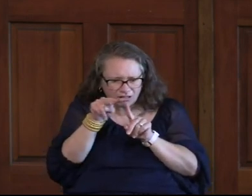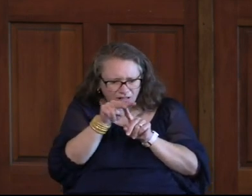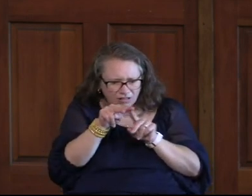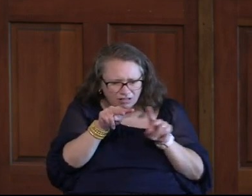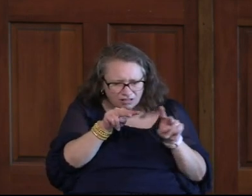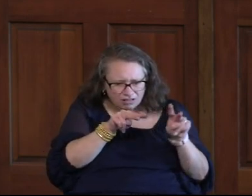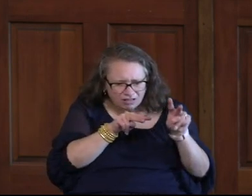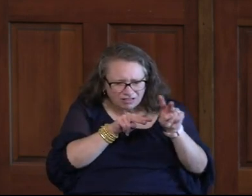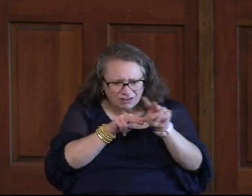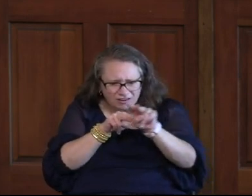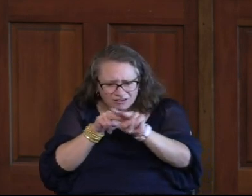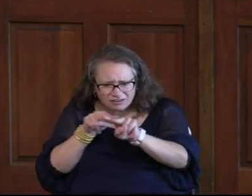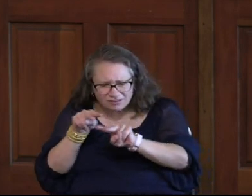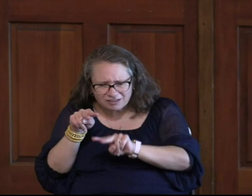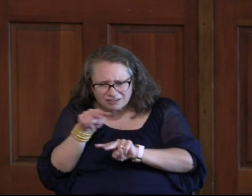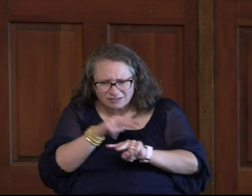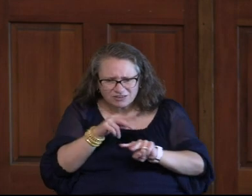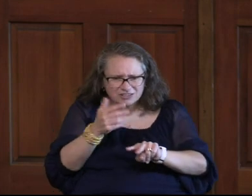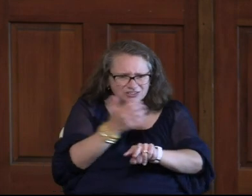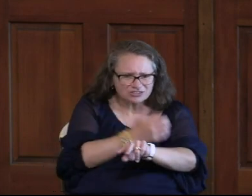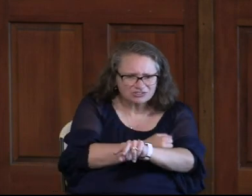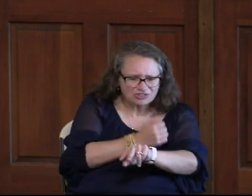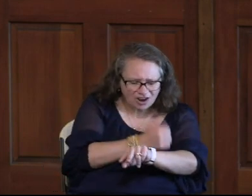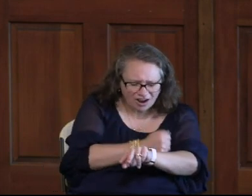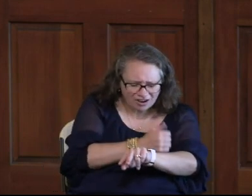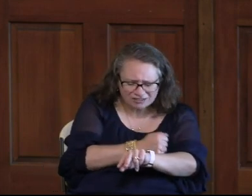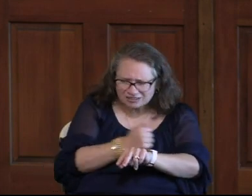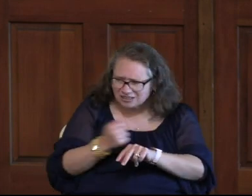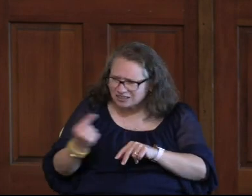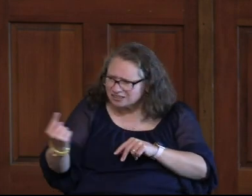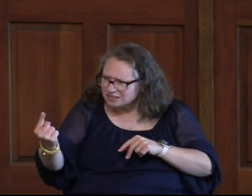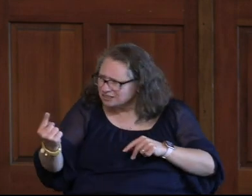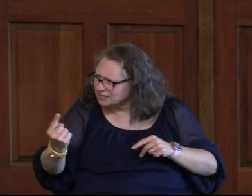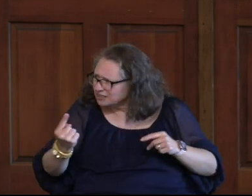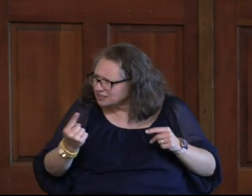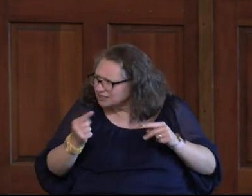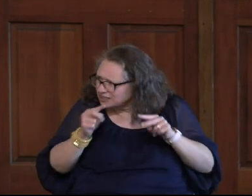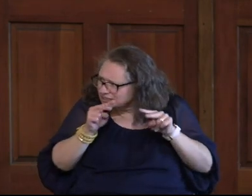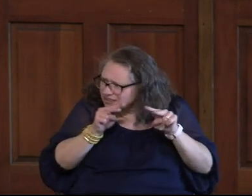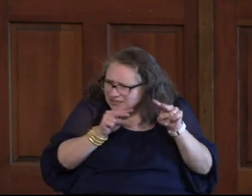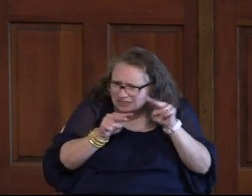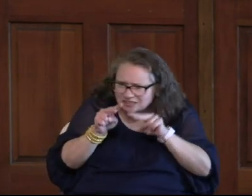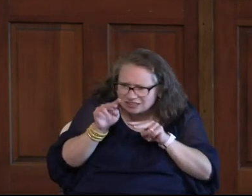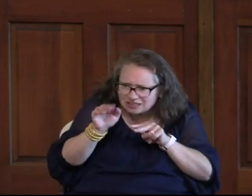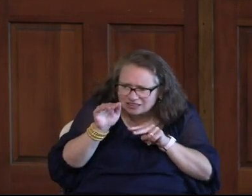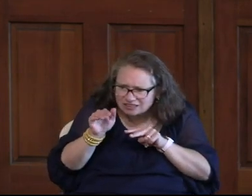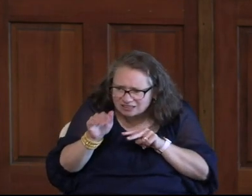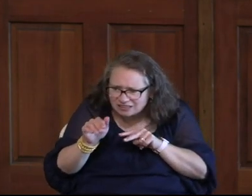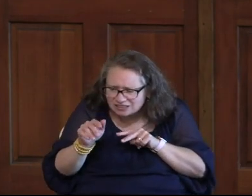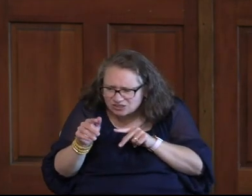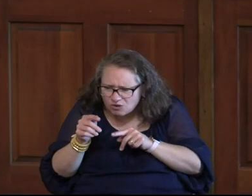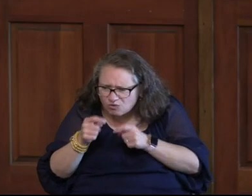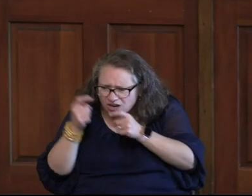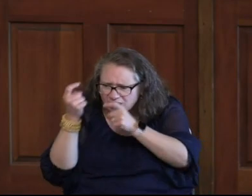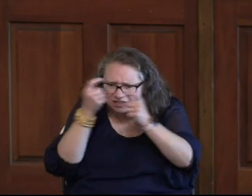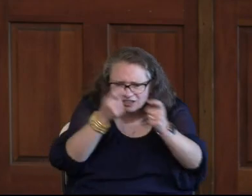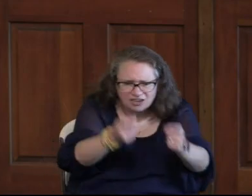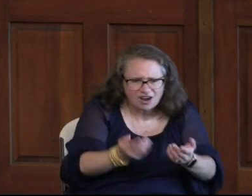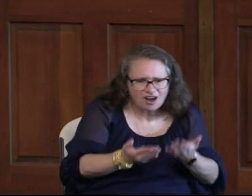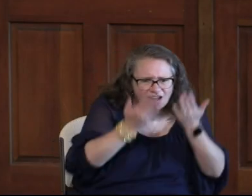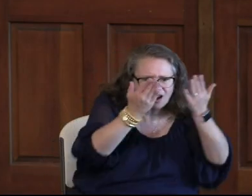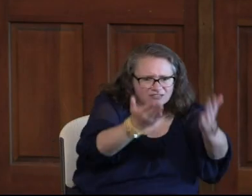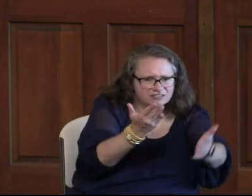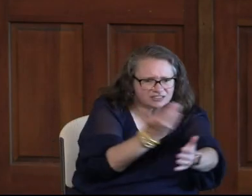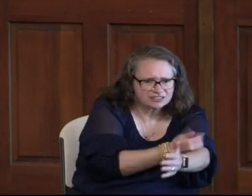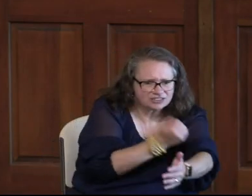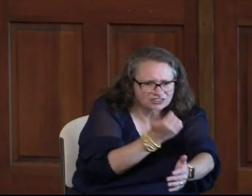Corner Like With Like Some Drugs You Know I Was Like Hey I Just Wanted To Offer You